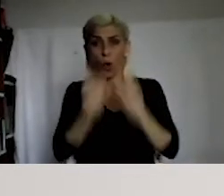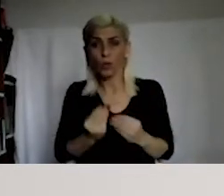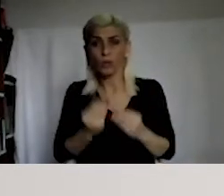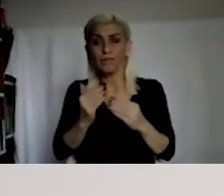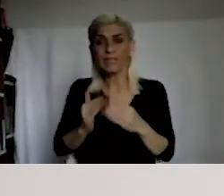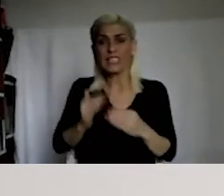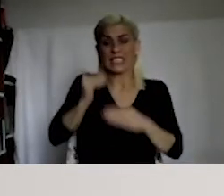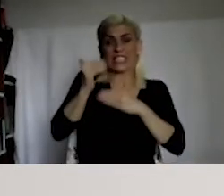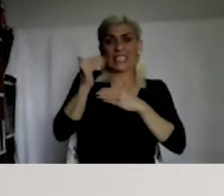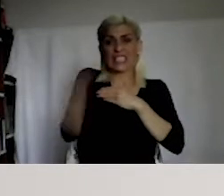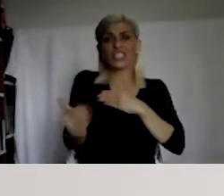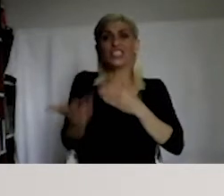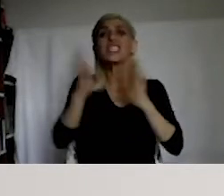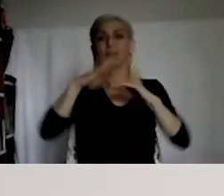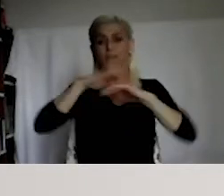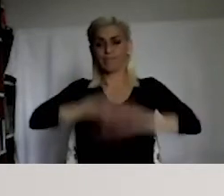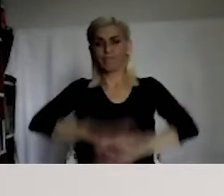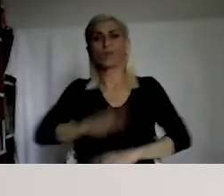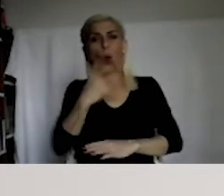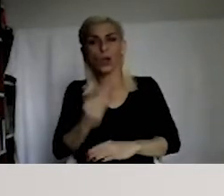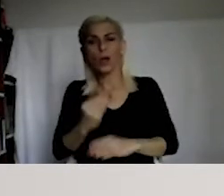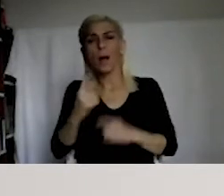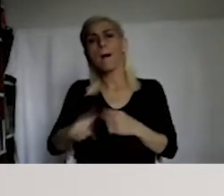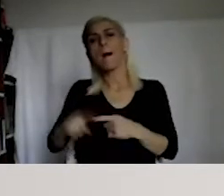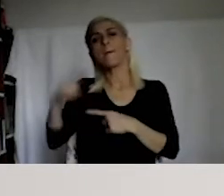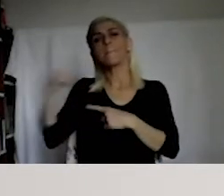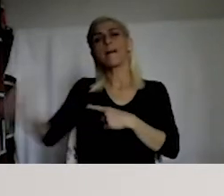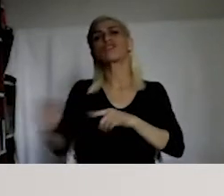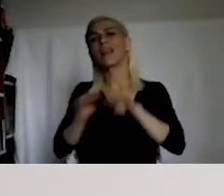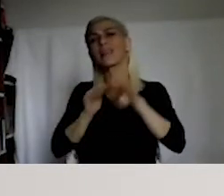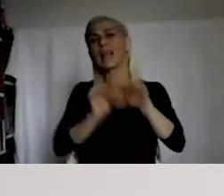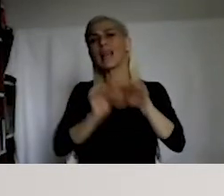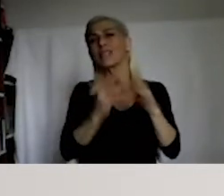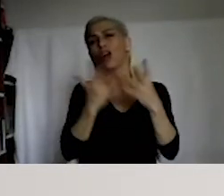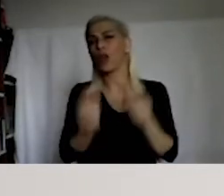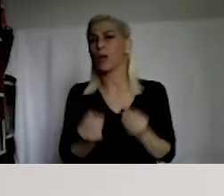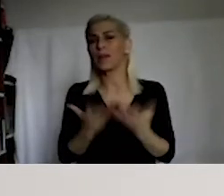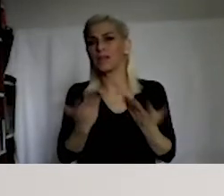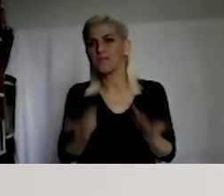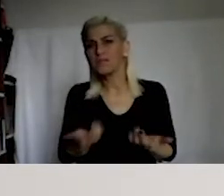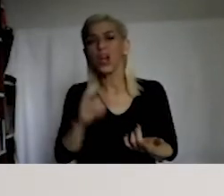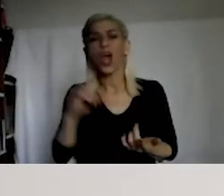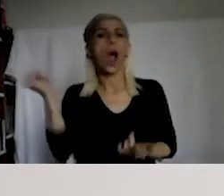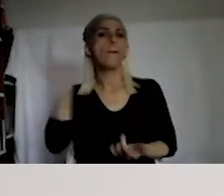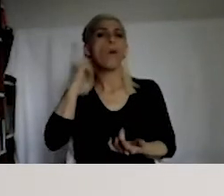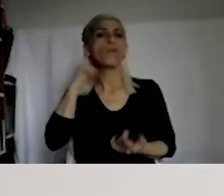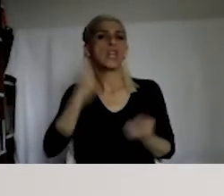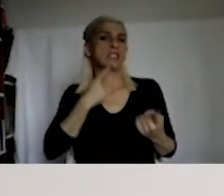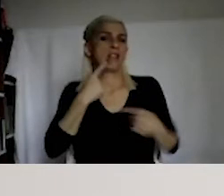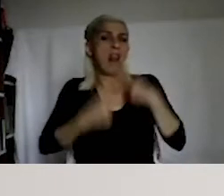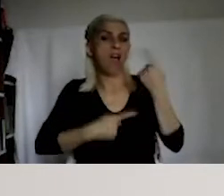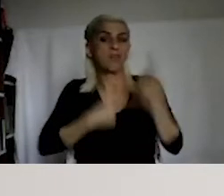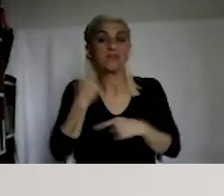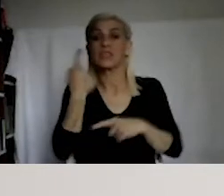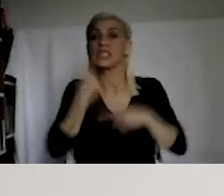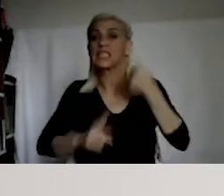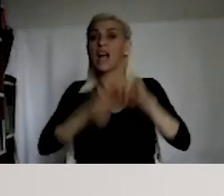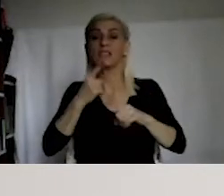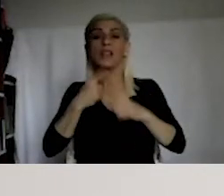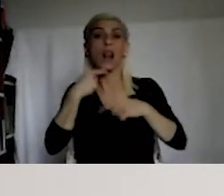This crime manifests itself in different ways, like populist discourse, political discourse.